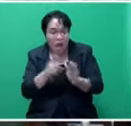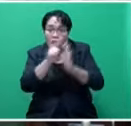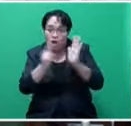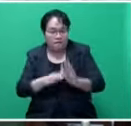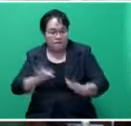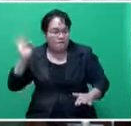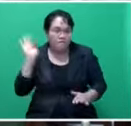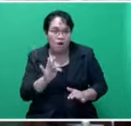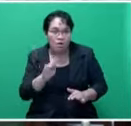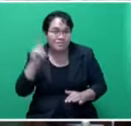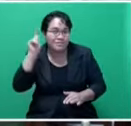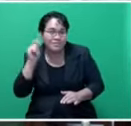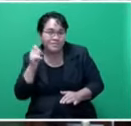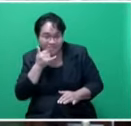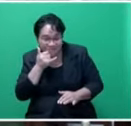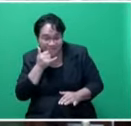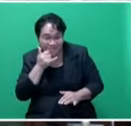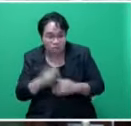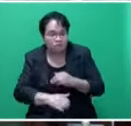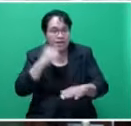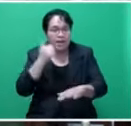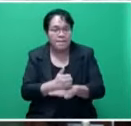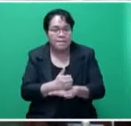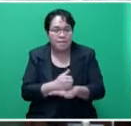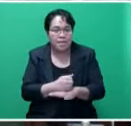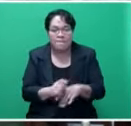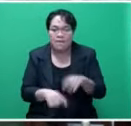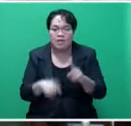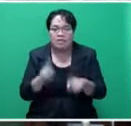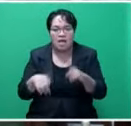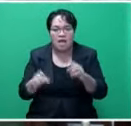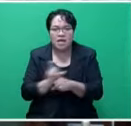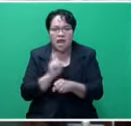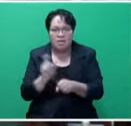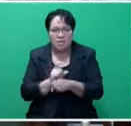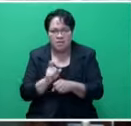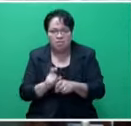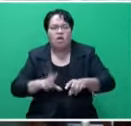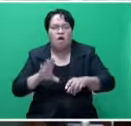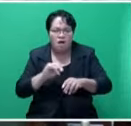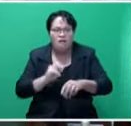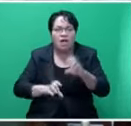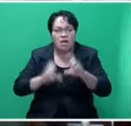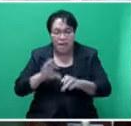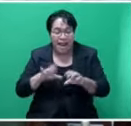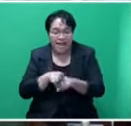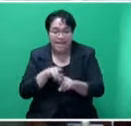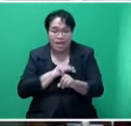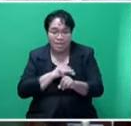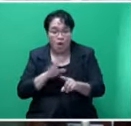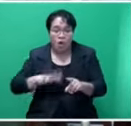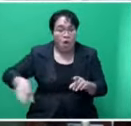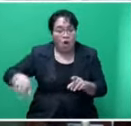telecom companies to set up what we call a multi company company right so all the companies have to have